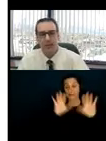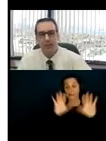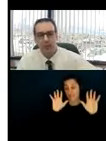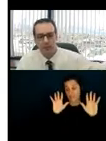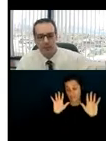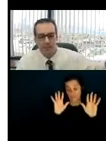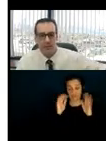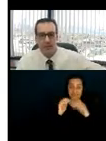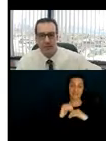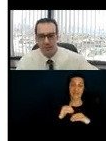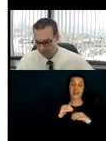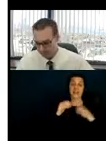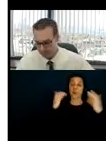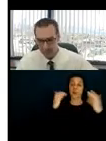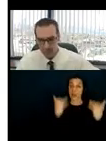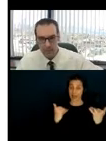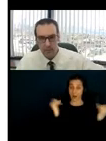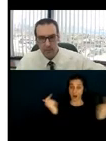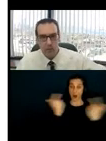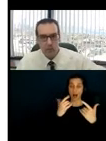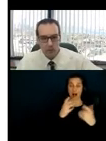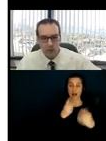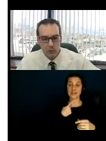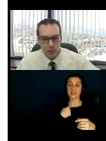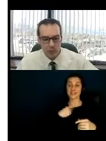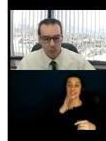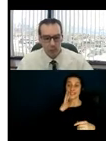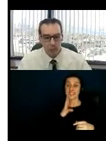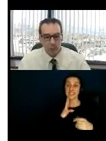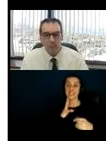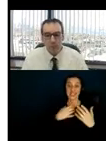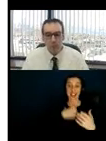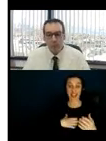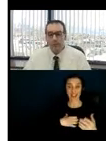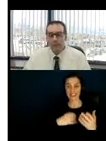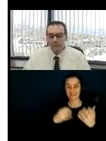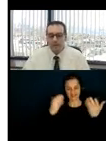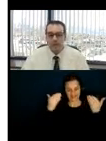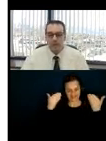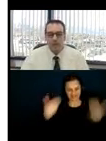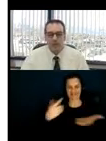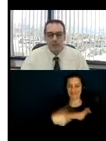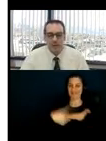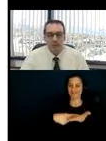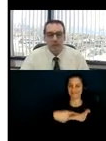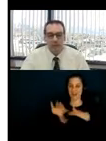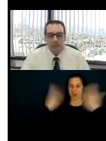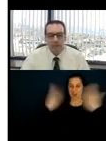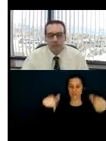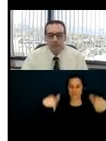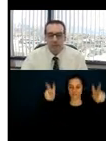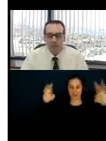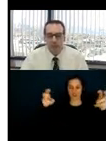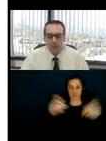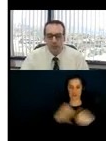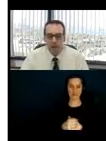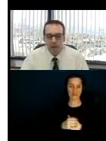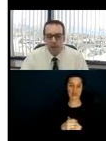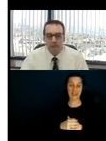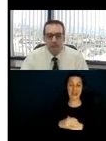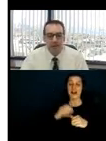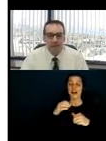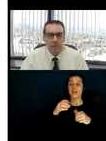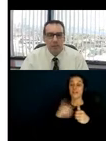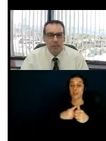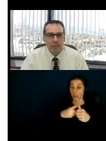at hand that we want to discuss today. So before we begin our discussion, I really do simply want to start